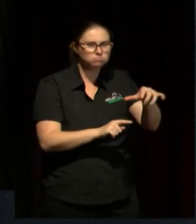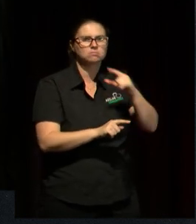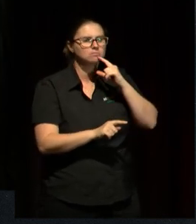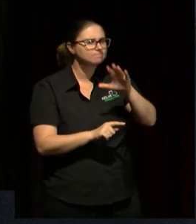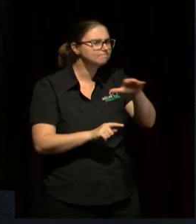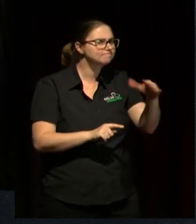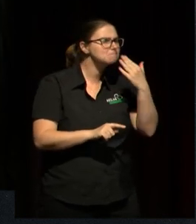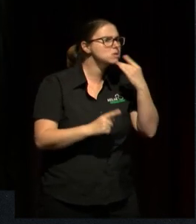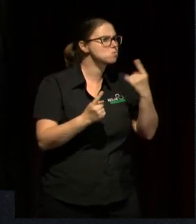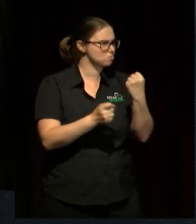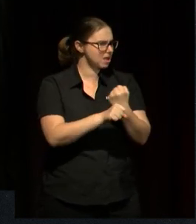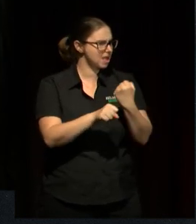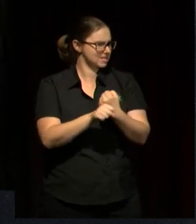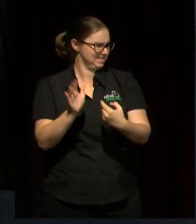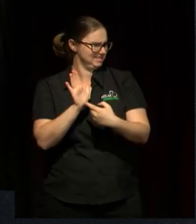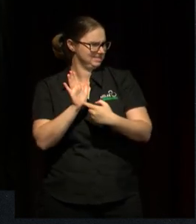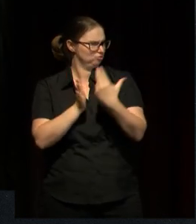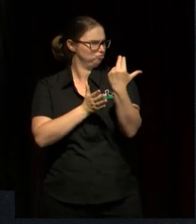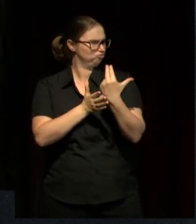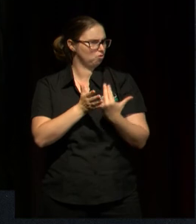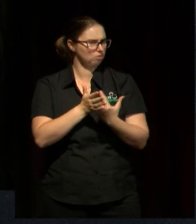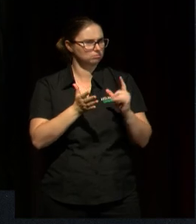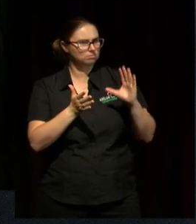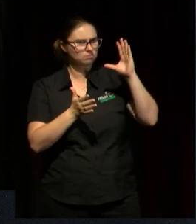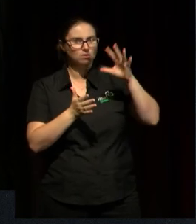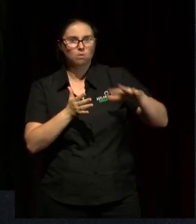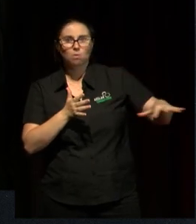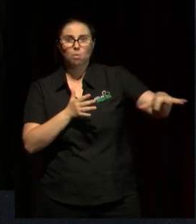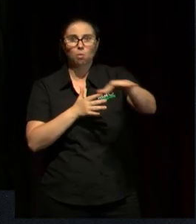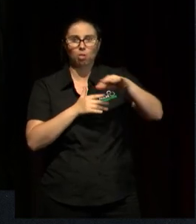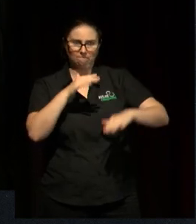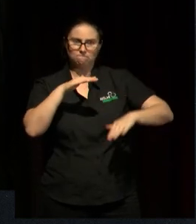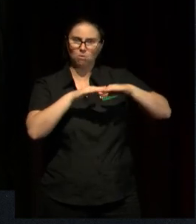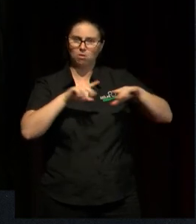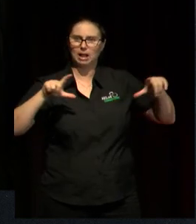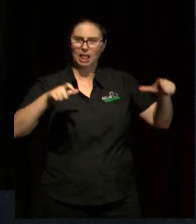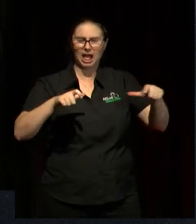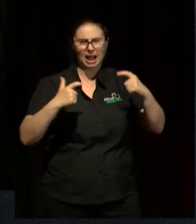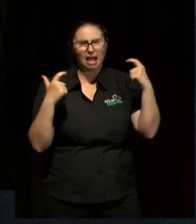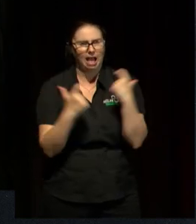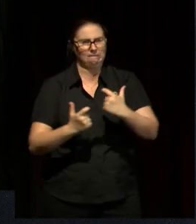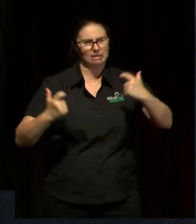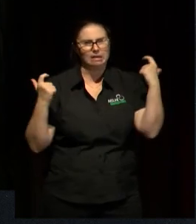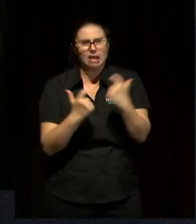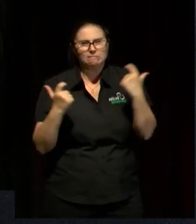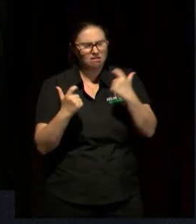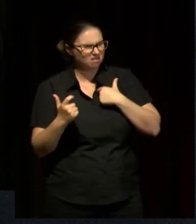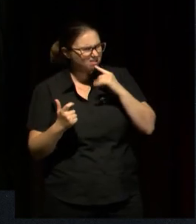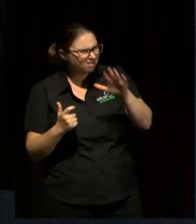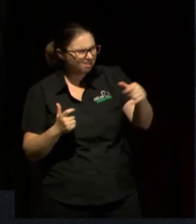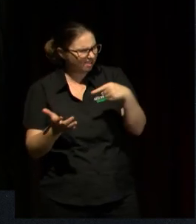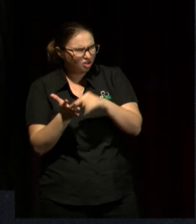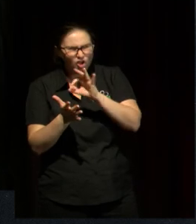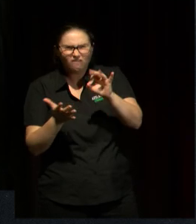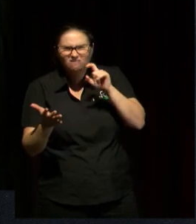this picture and the whole class burst into laughter. And I said, this is not a funny picture, what are you laughing